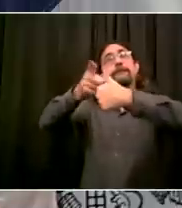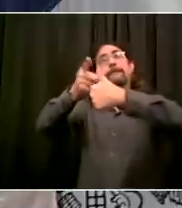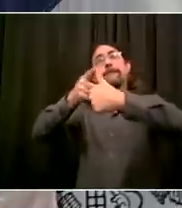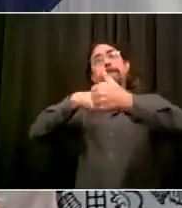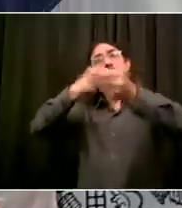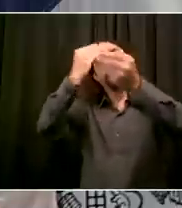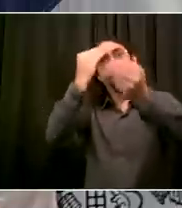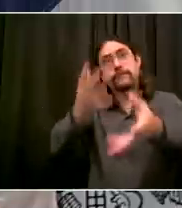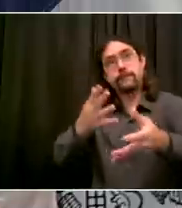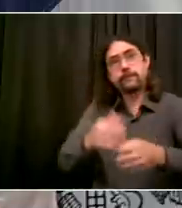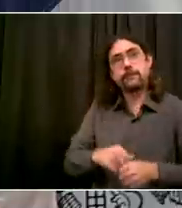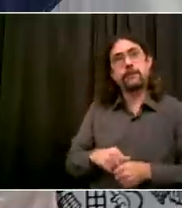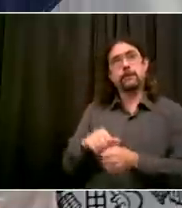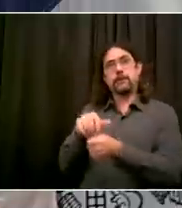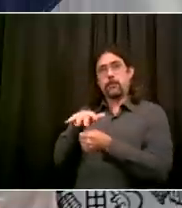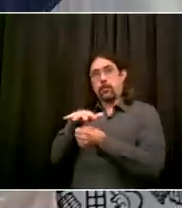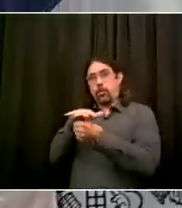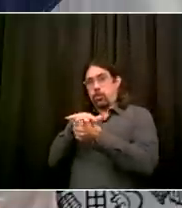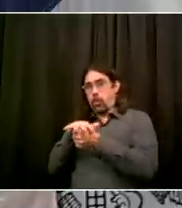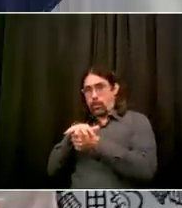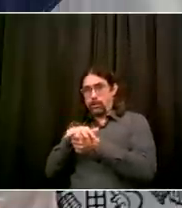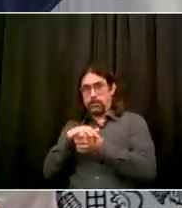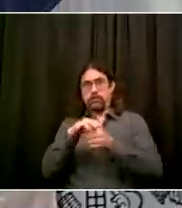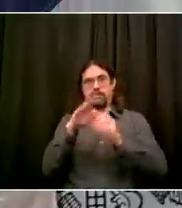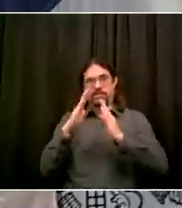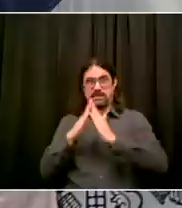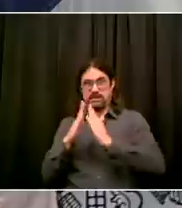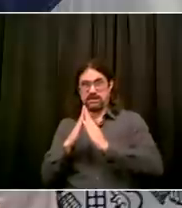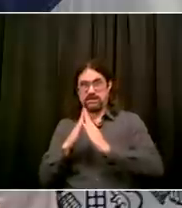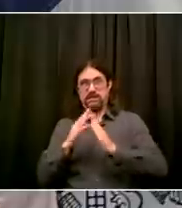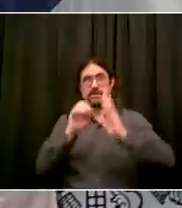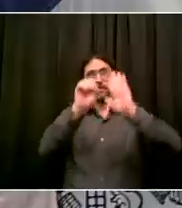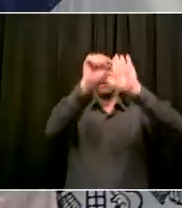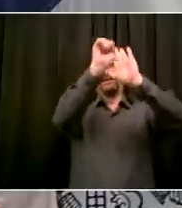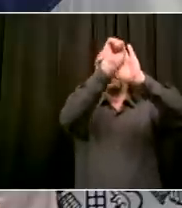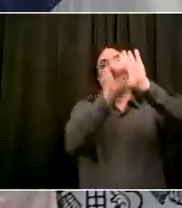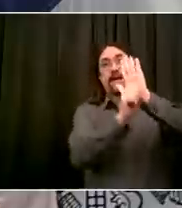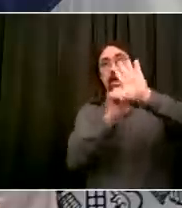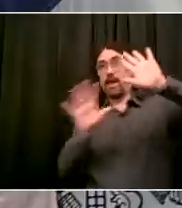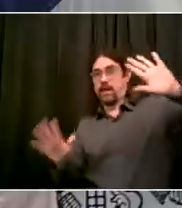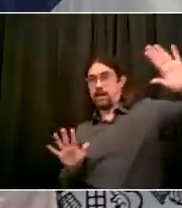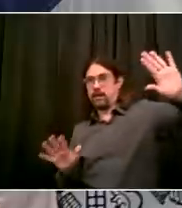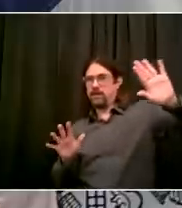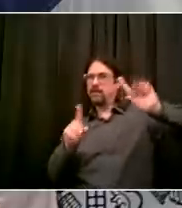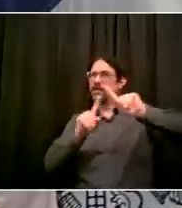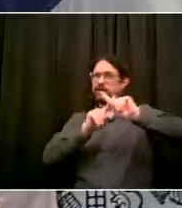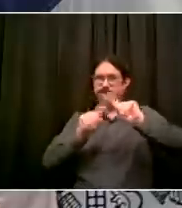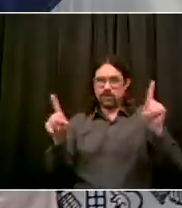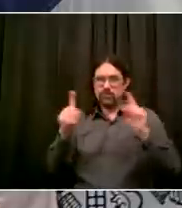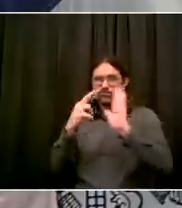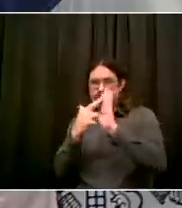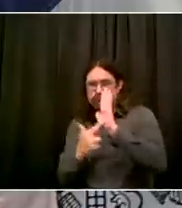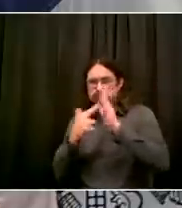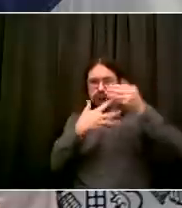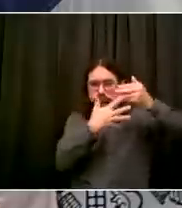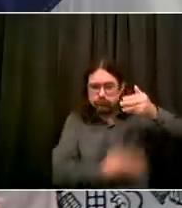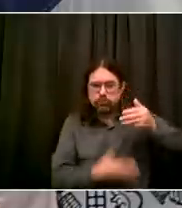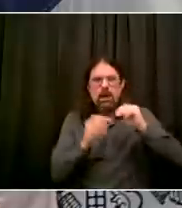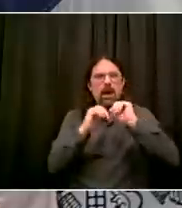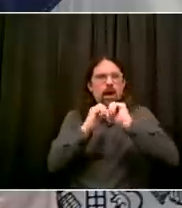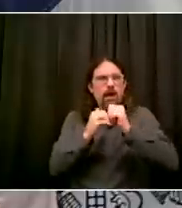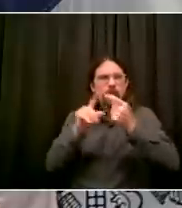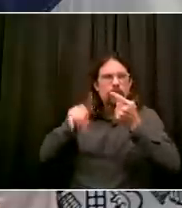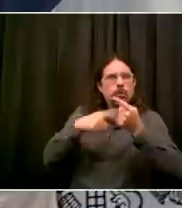before, not only are we doing the five-day furloughs for me and all other appropriate mayor's office